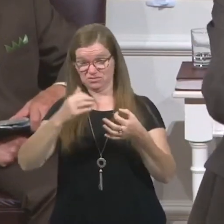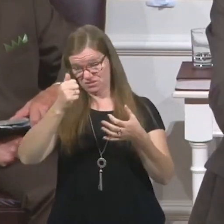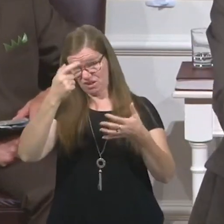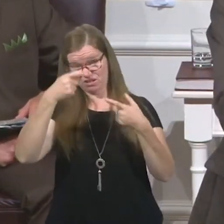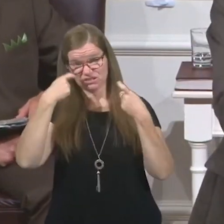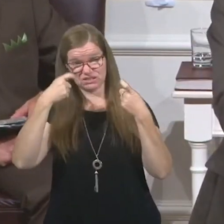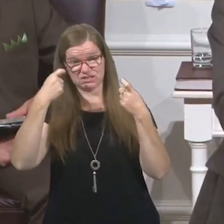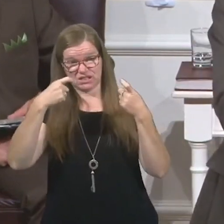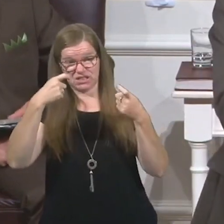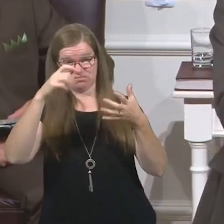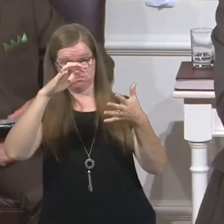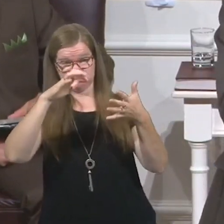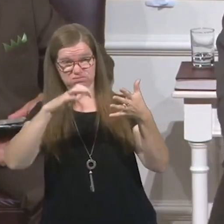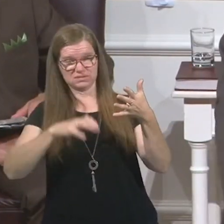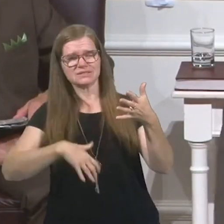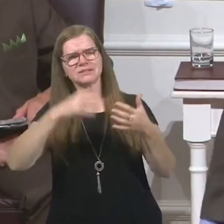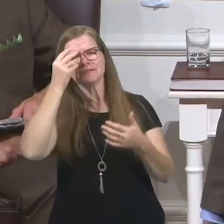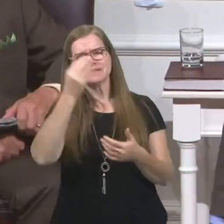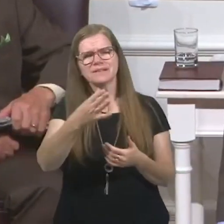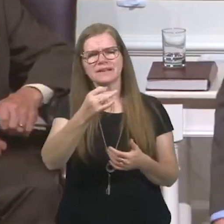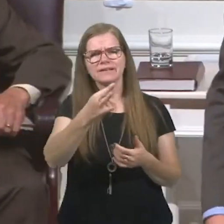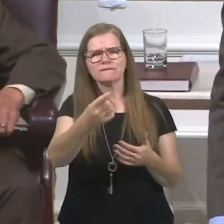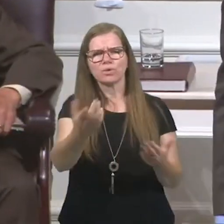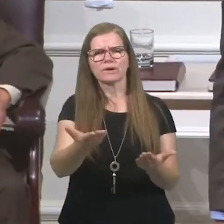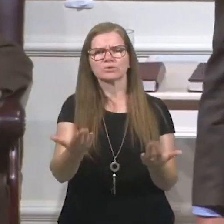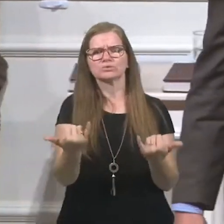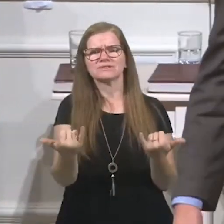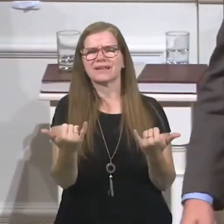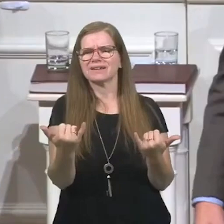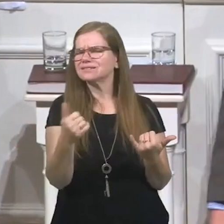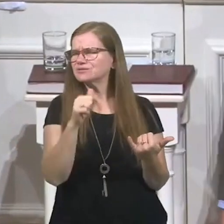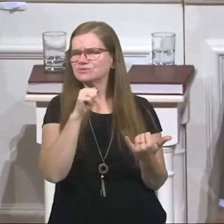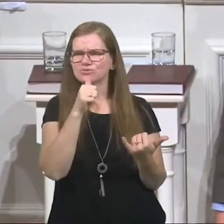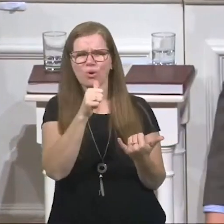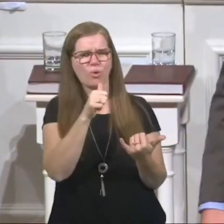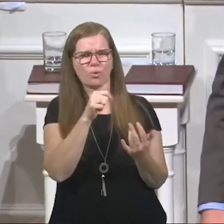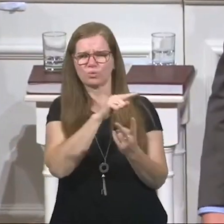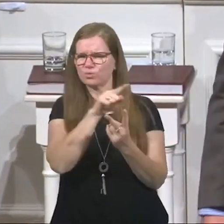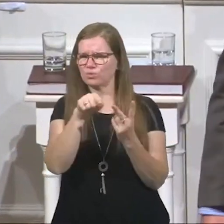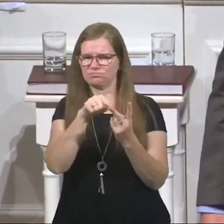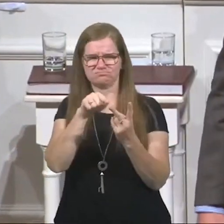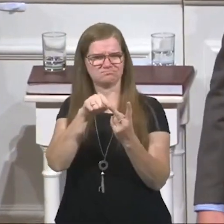sins are going to be there. Friend, let me just tell you, if you're here today, don't go to this judgment.